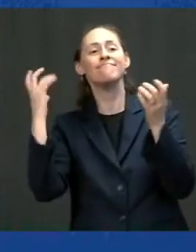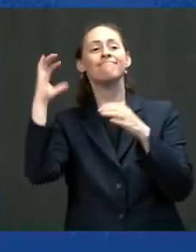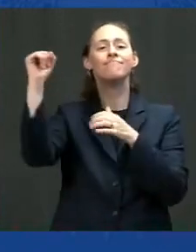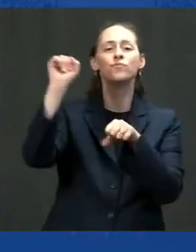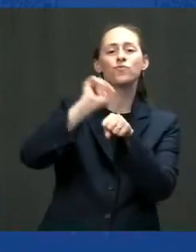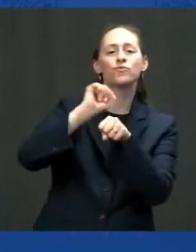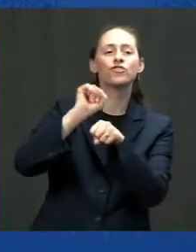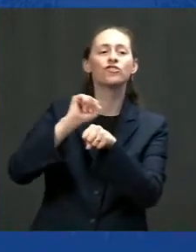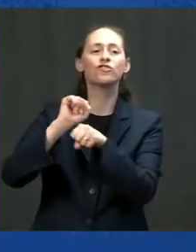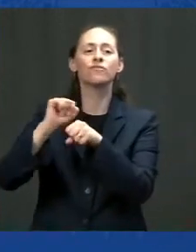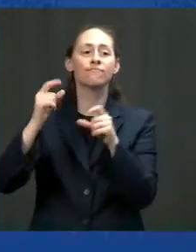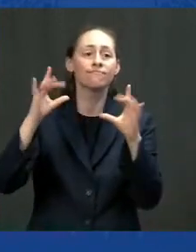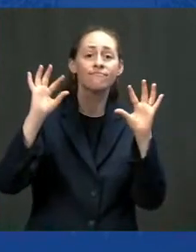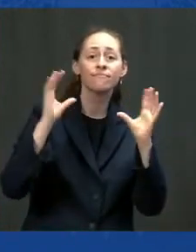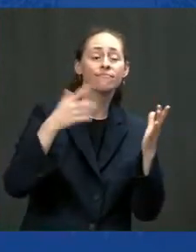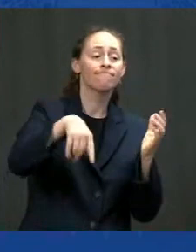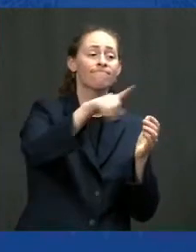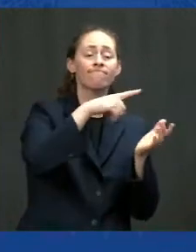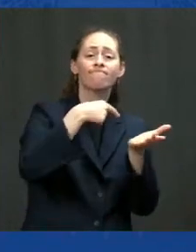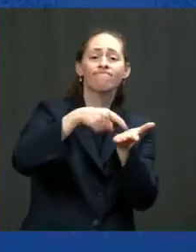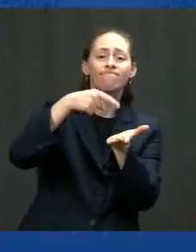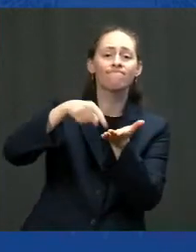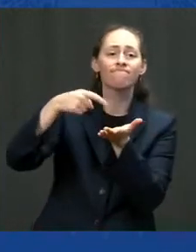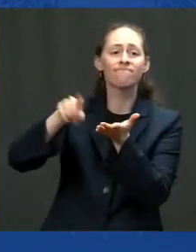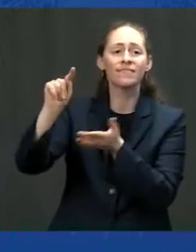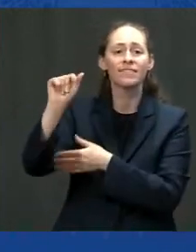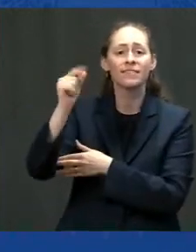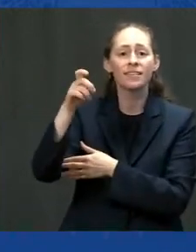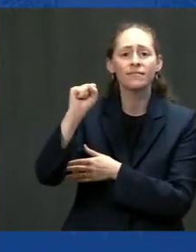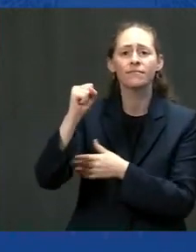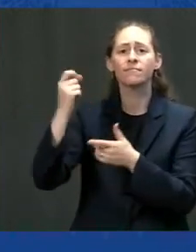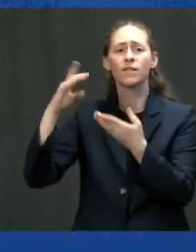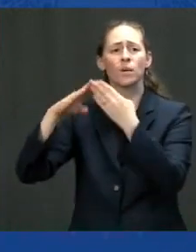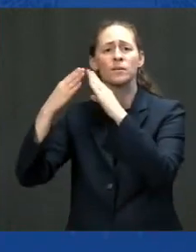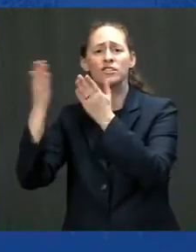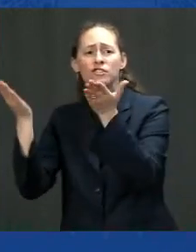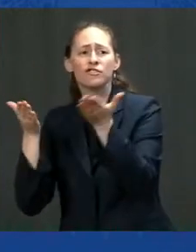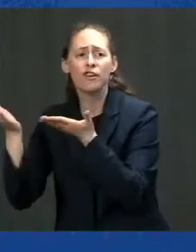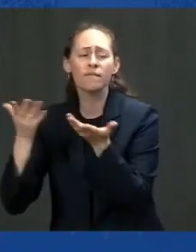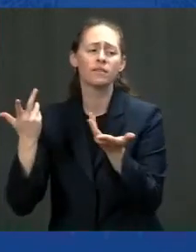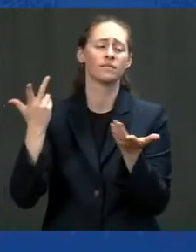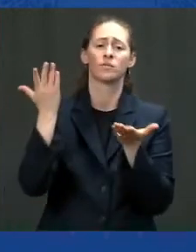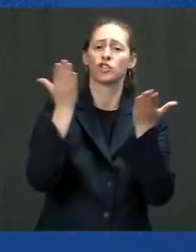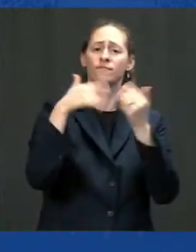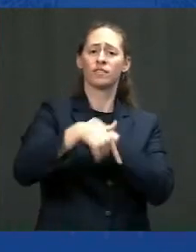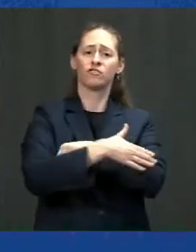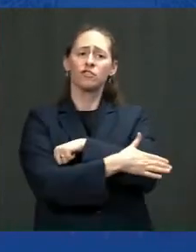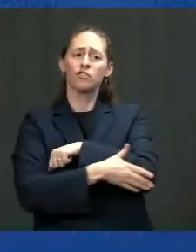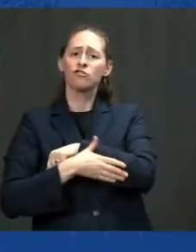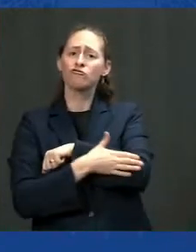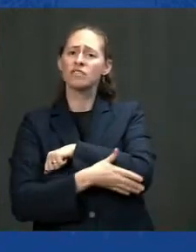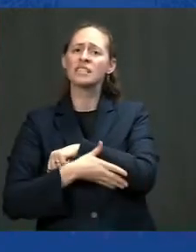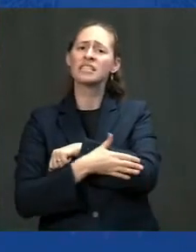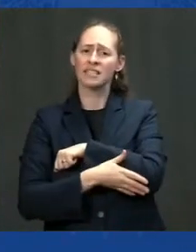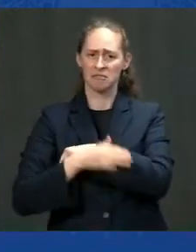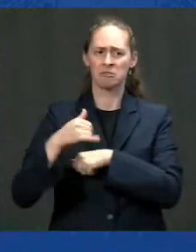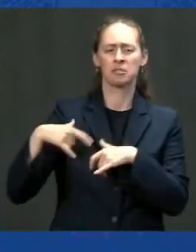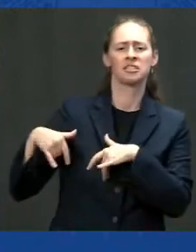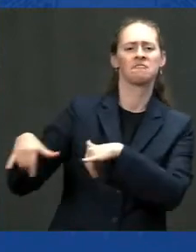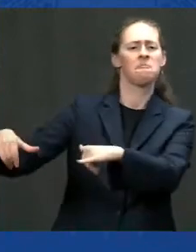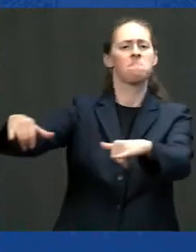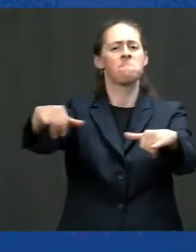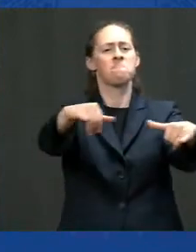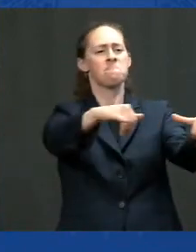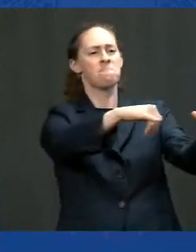pay their taxes serve their communities and serve their country and that's why i moved so quickly to pass the